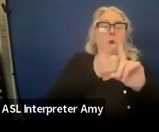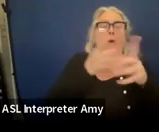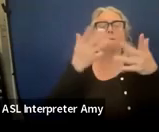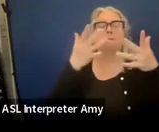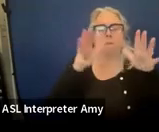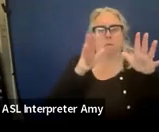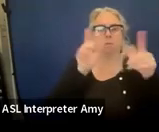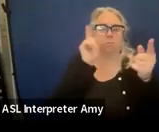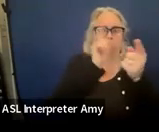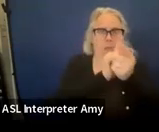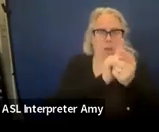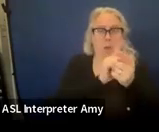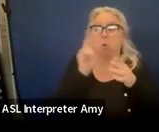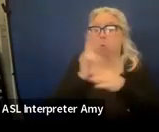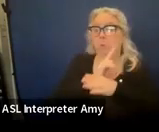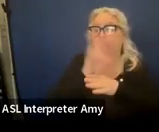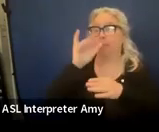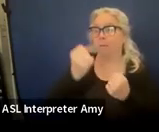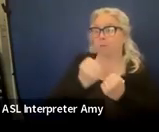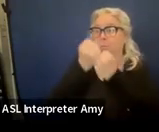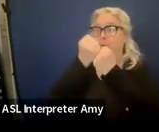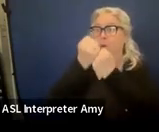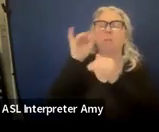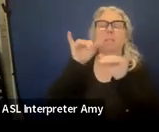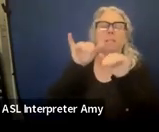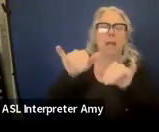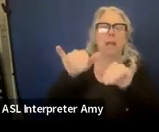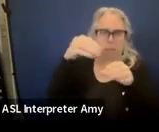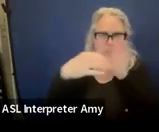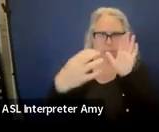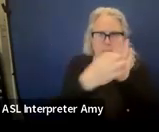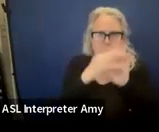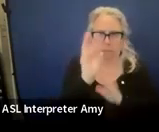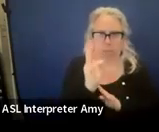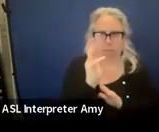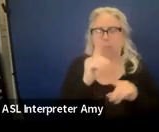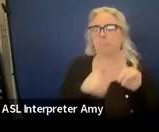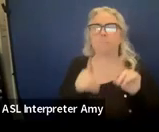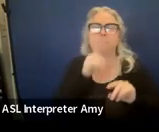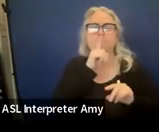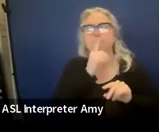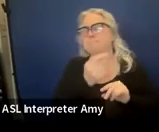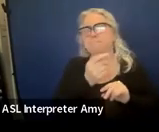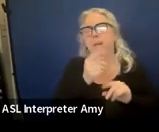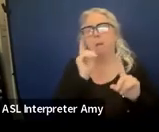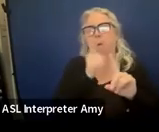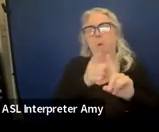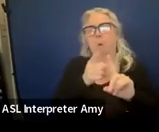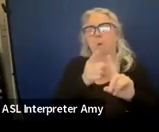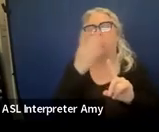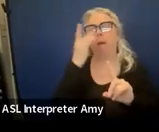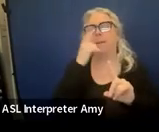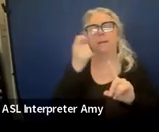and they're using that support, that would stay in Section 6, but there wouldn't be a goal anymore because they're already using it.